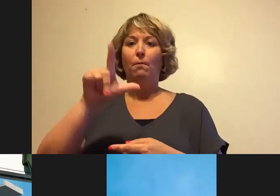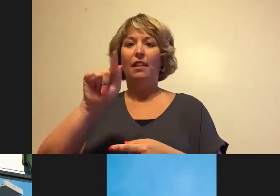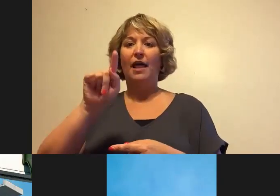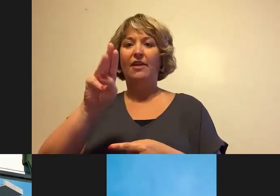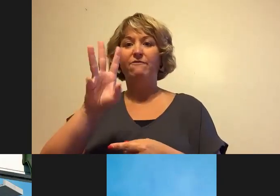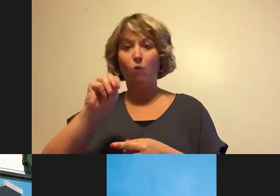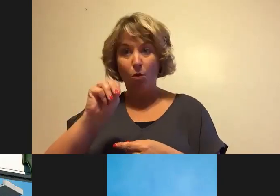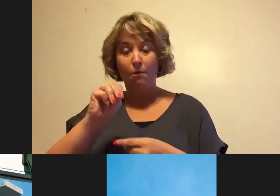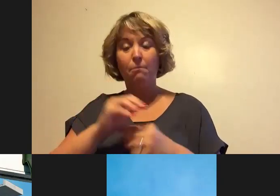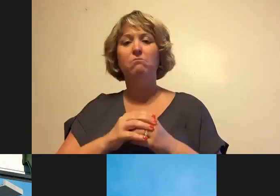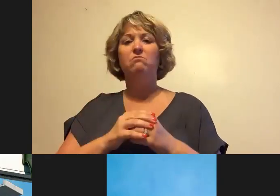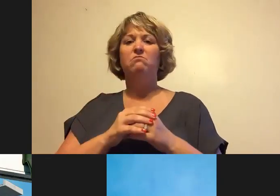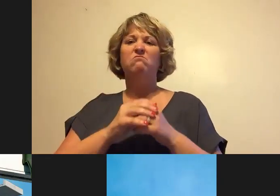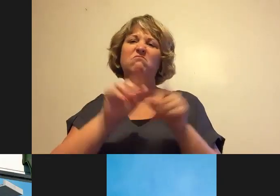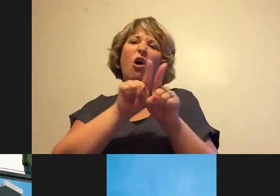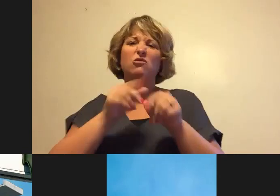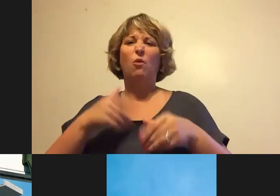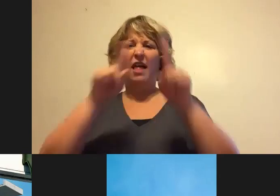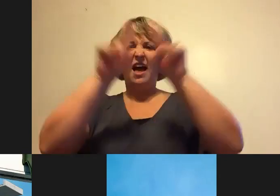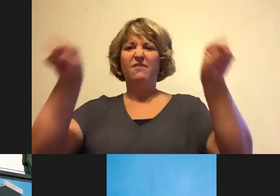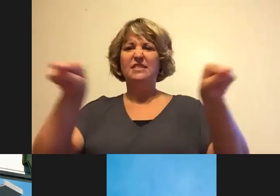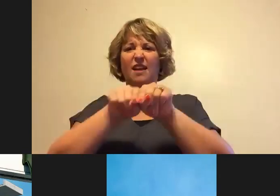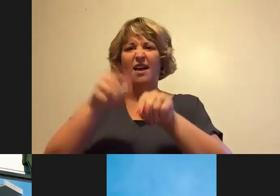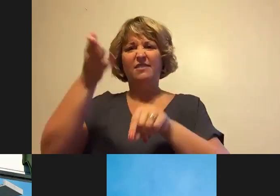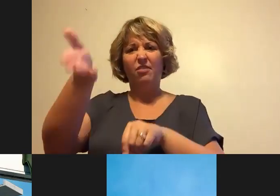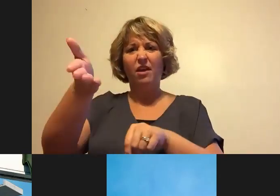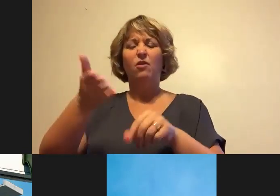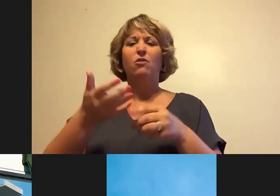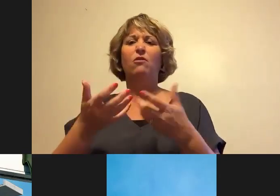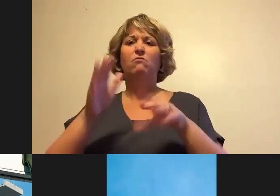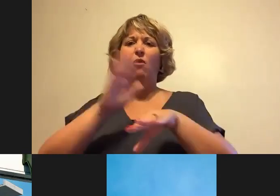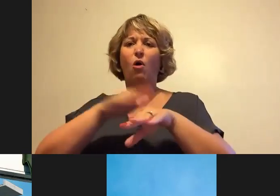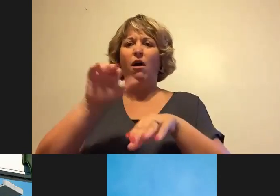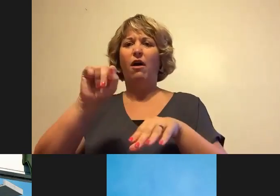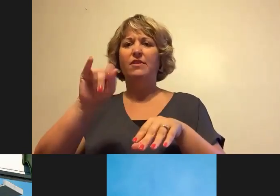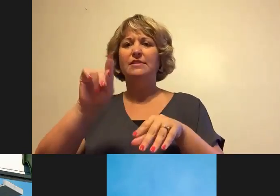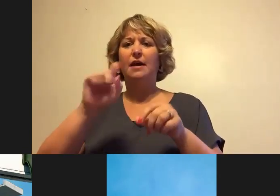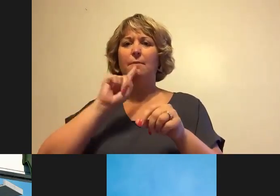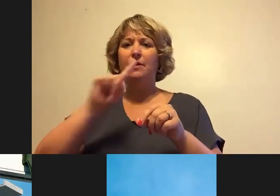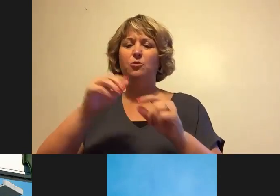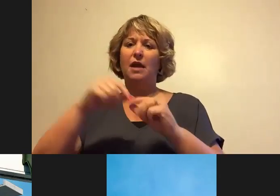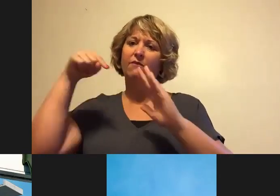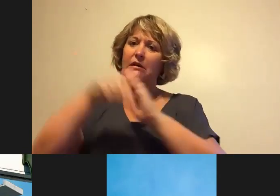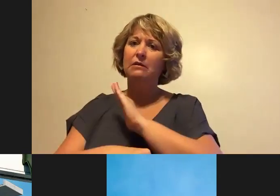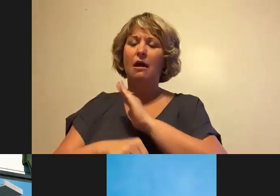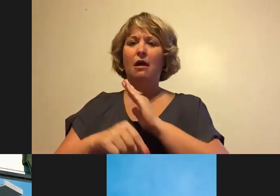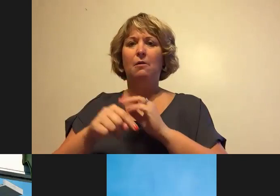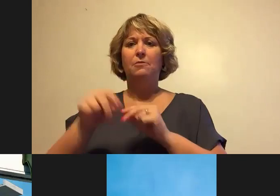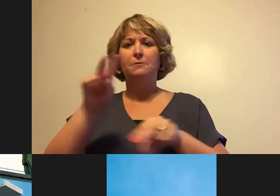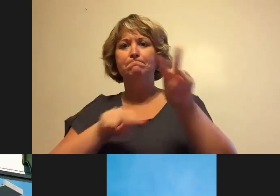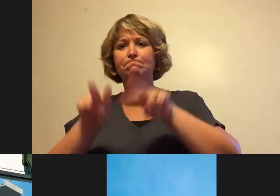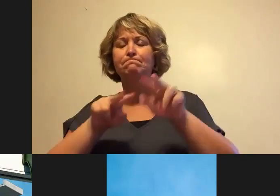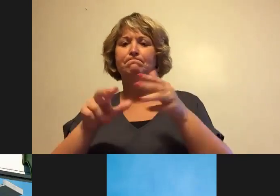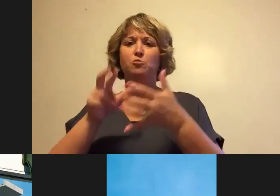know, signage on site. So we make sure that we take an in-depth look and a review at all of the signage required